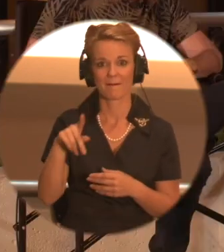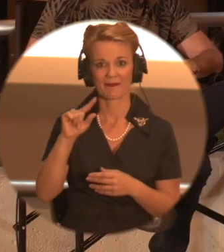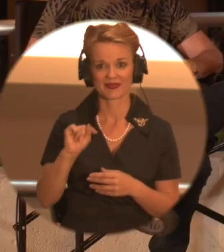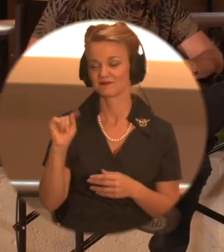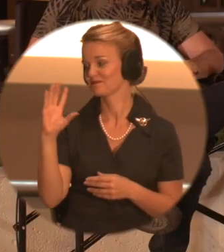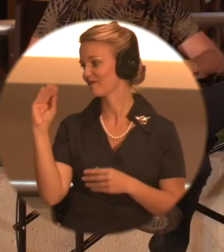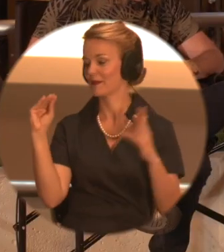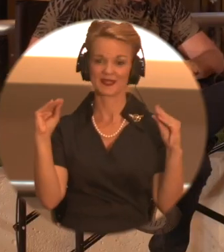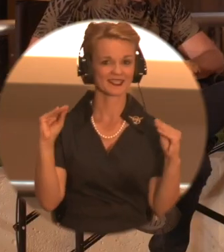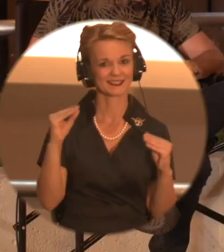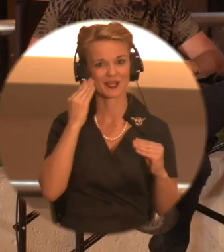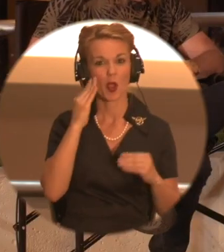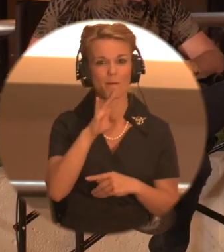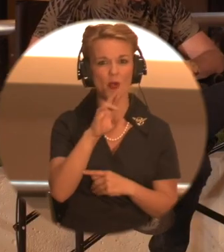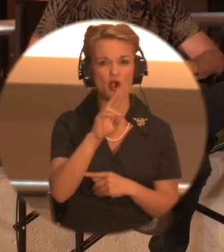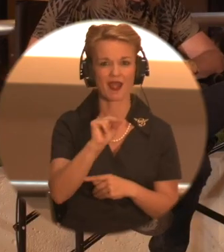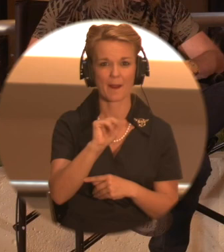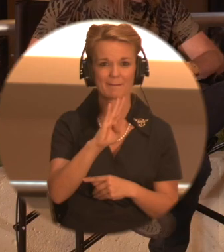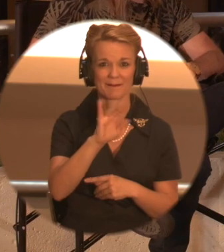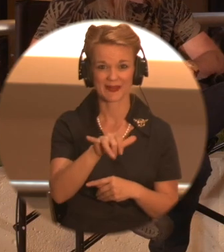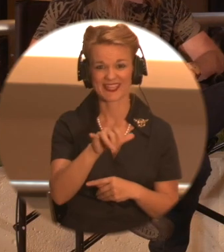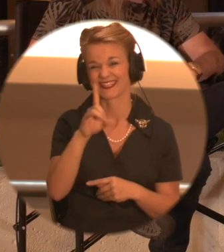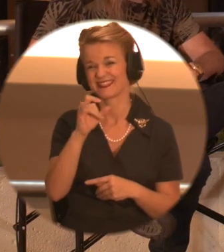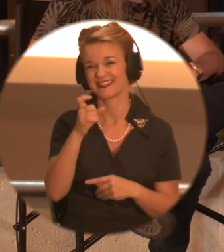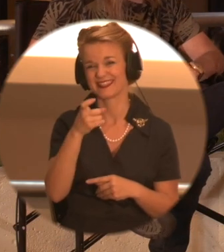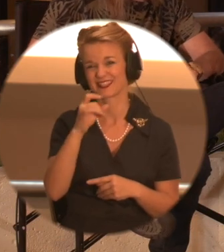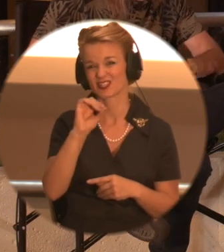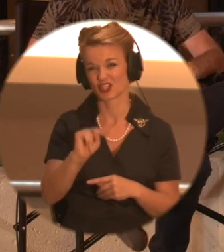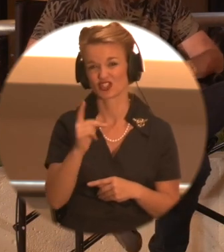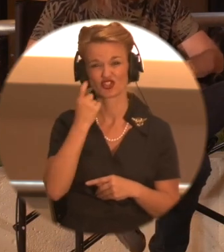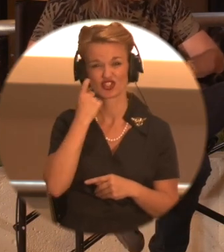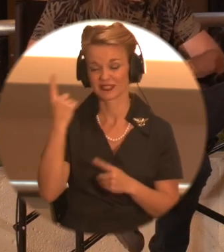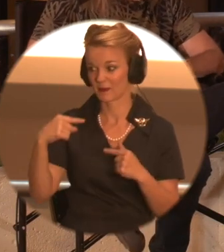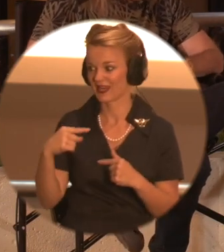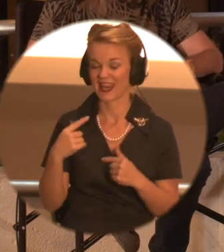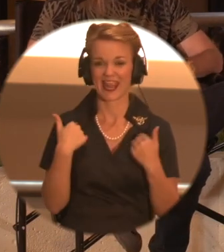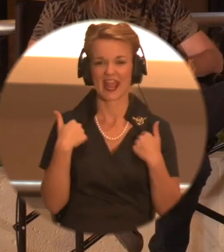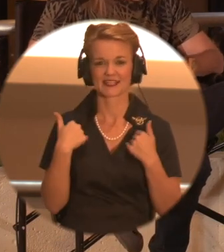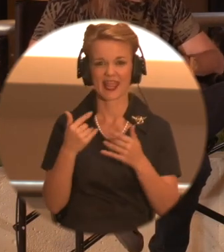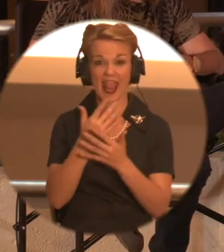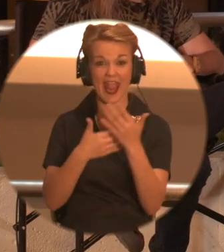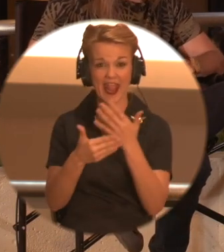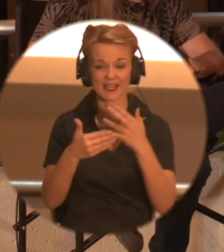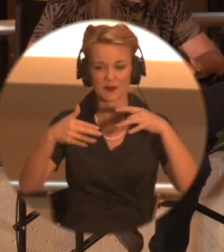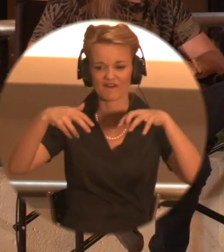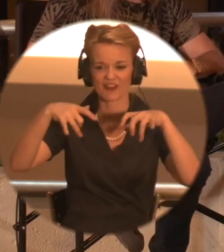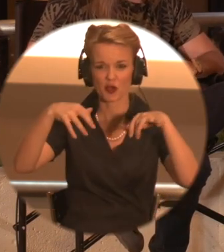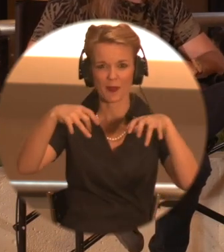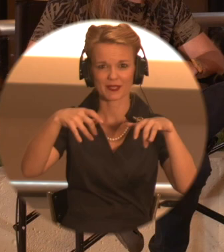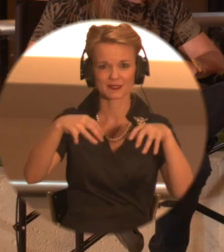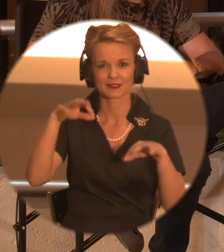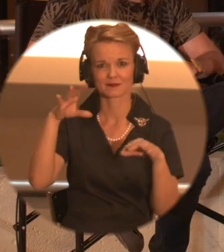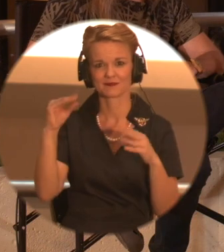by the name of Barnaby Dixie. I don't know, Barnaby Dixie. don't know who he is. He's been doing these, these finger hand puppet things. Right, right, right. And I talk about, because he came from